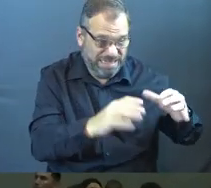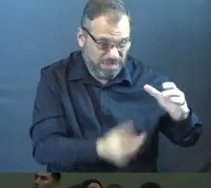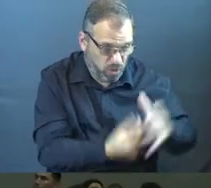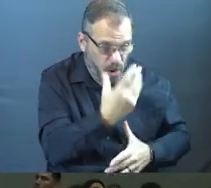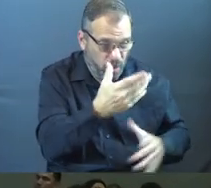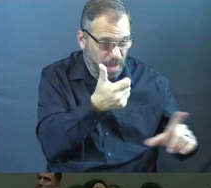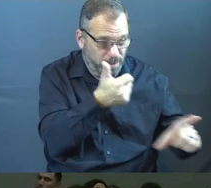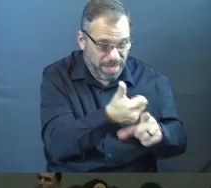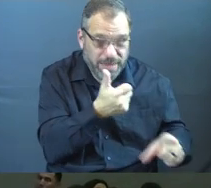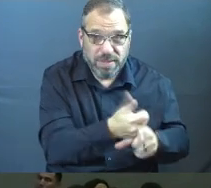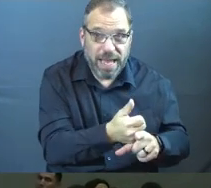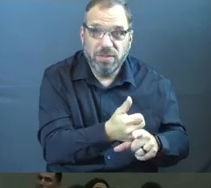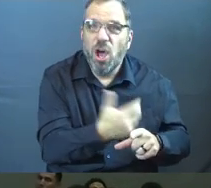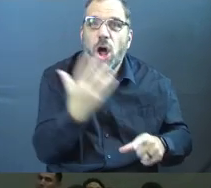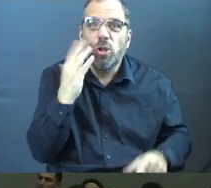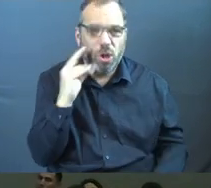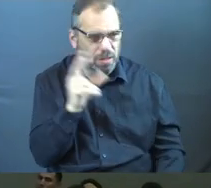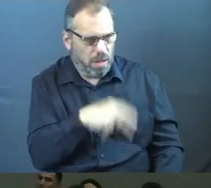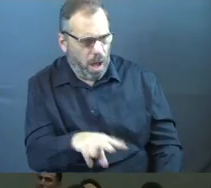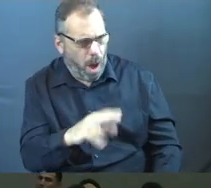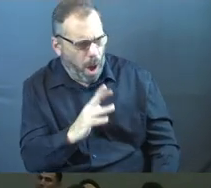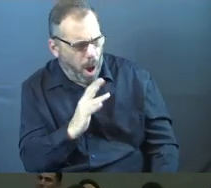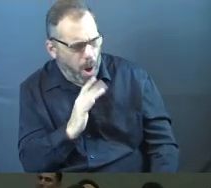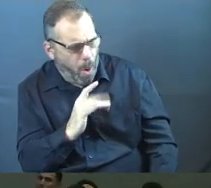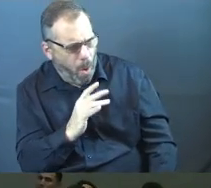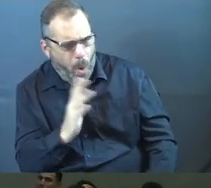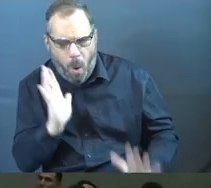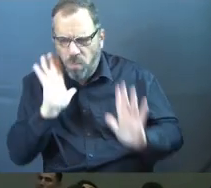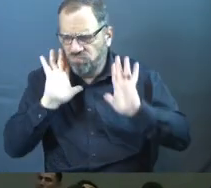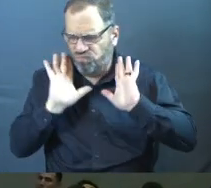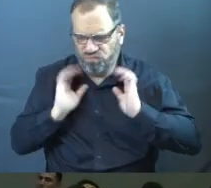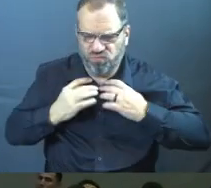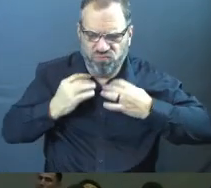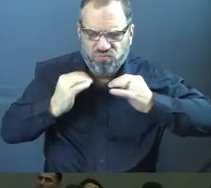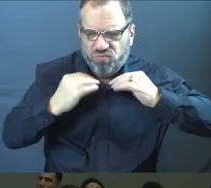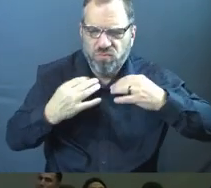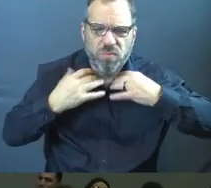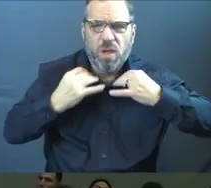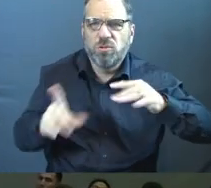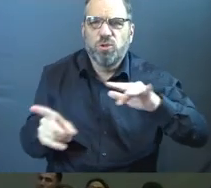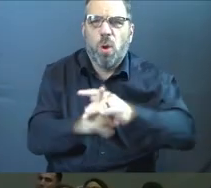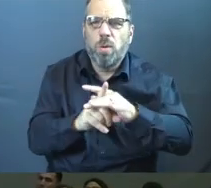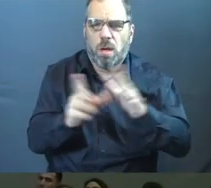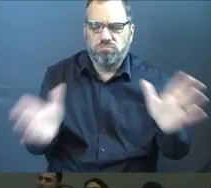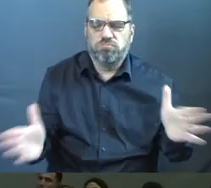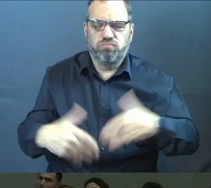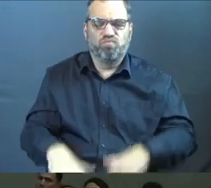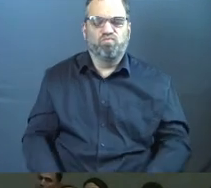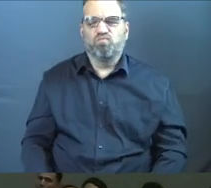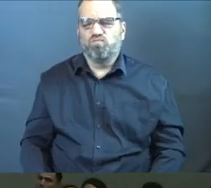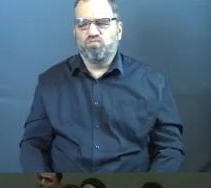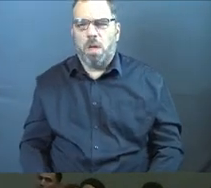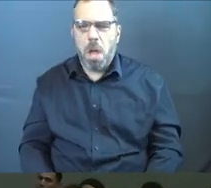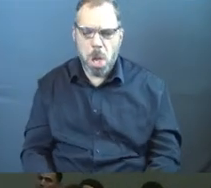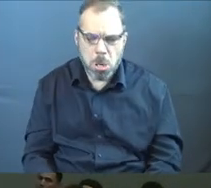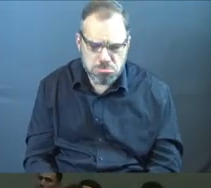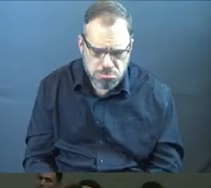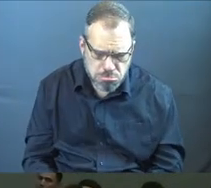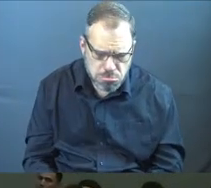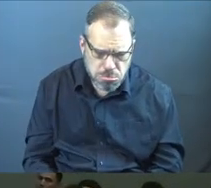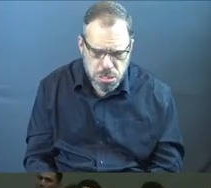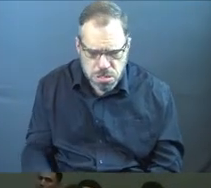him about themselves. And they're like, look at how good of a Christian I am, right? It's just coming out into the public square, just robe on.